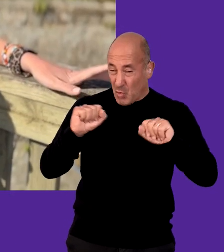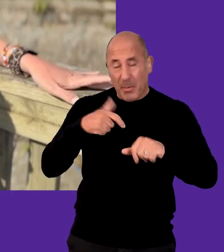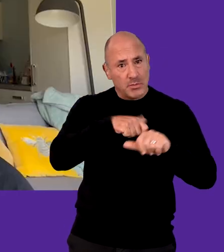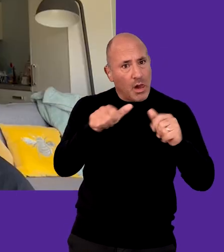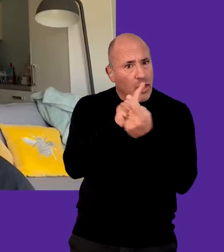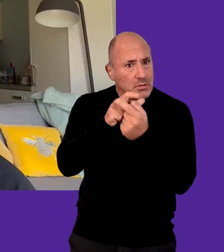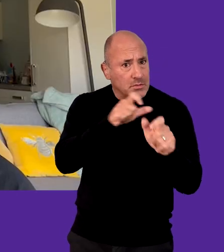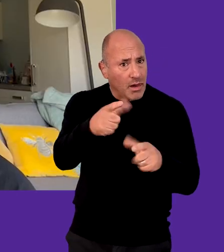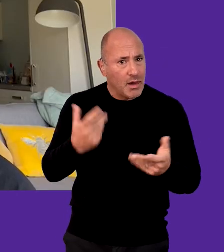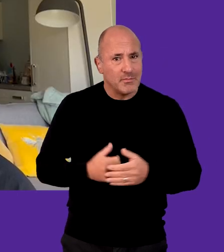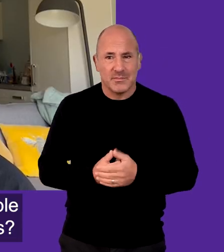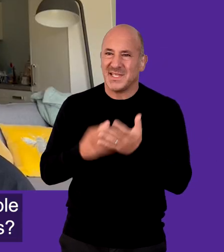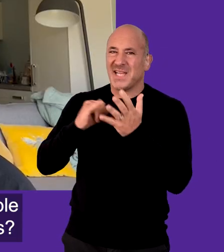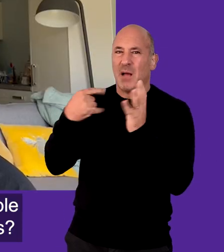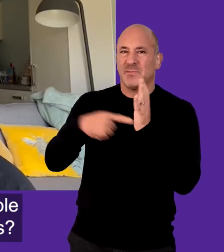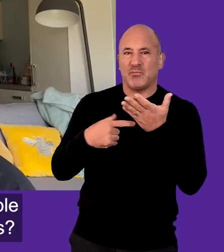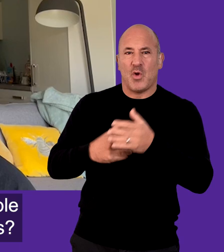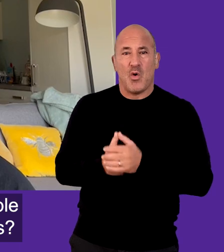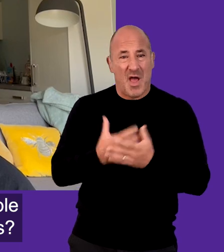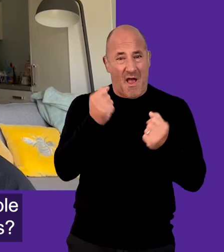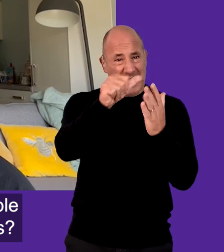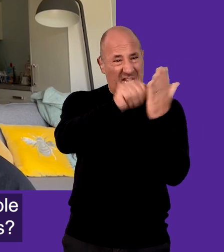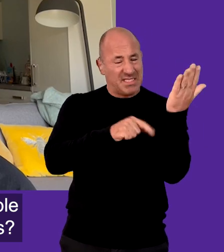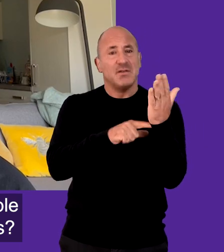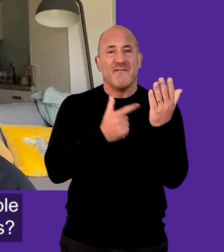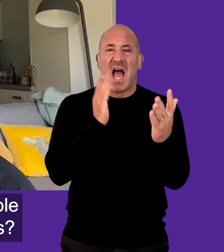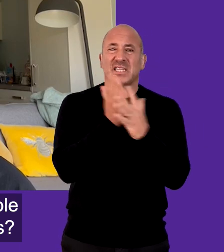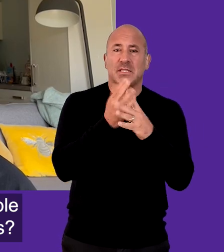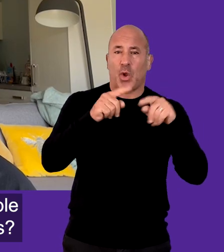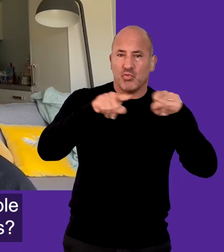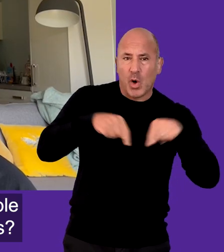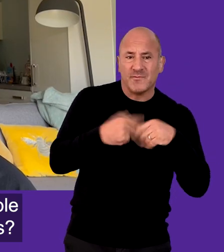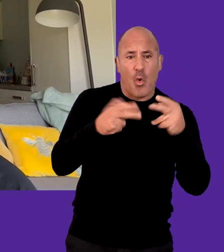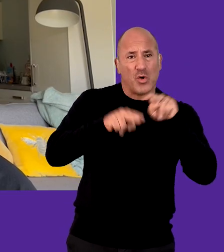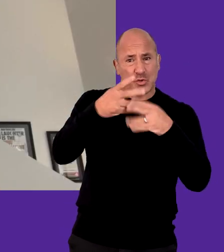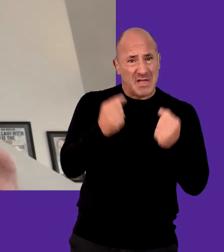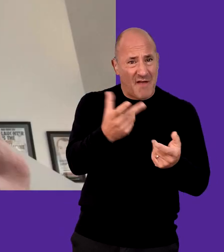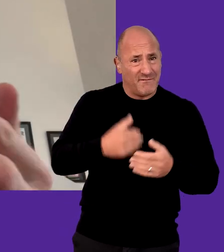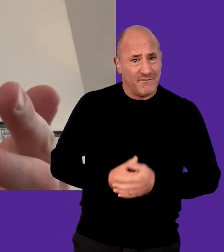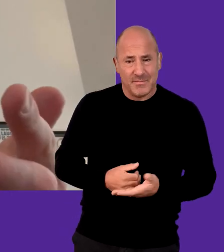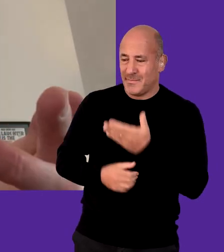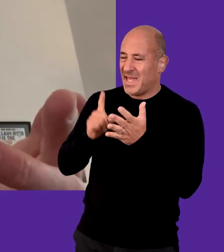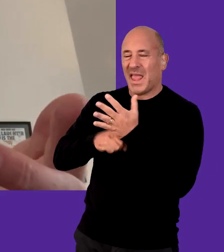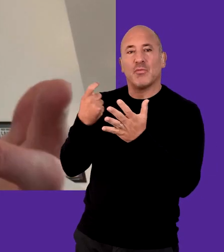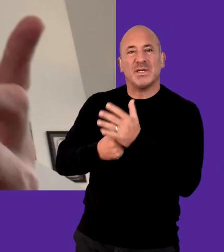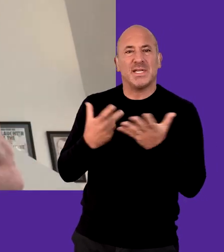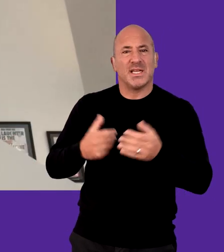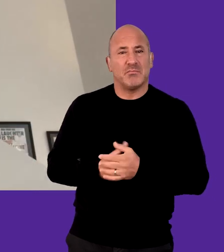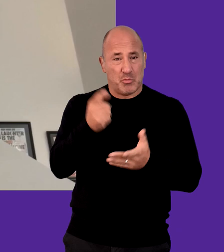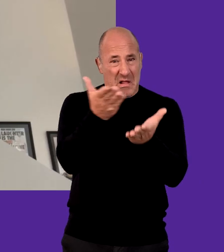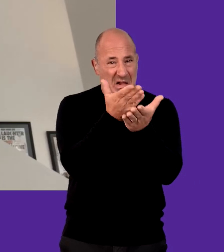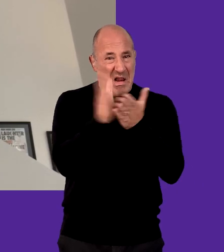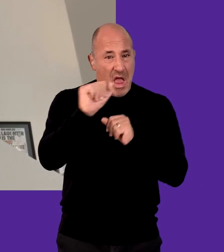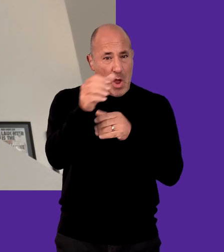moment? Sam Tatlow Do you have a list of nearby accessible spaces that you can hold auditions? Lee Ridley Are you very